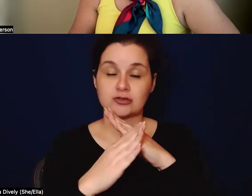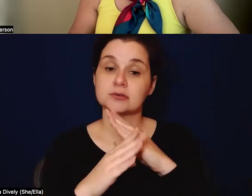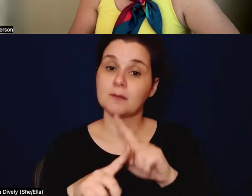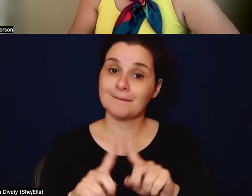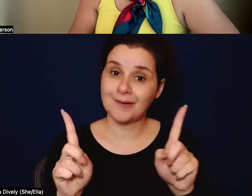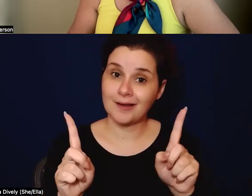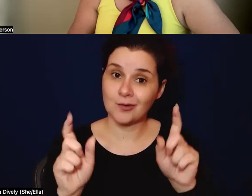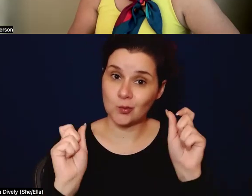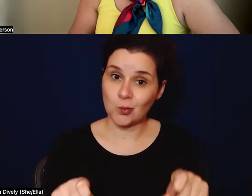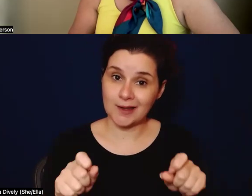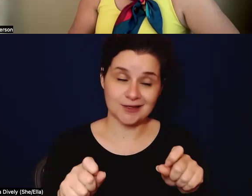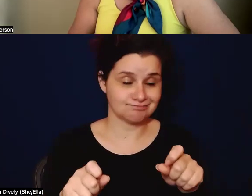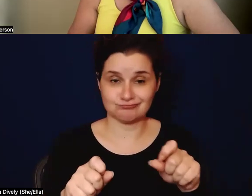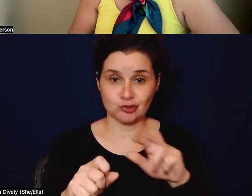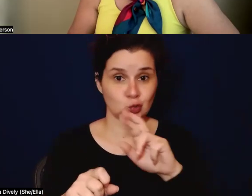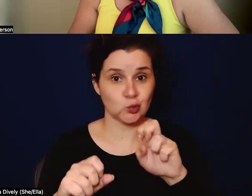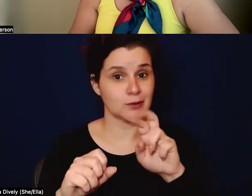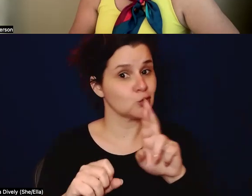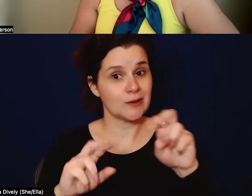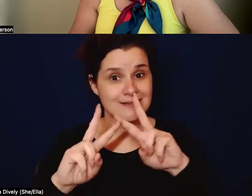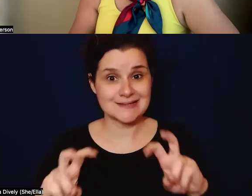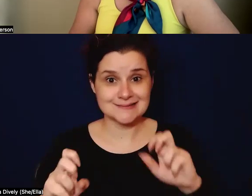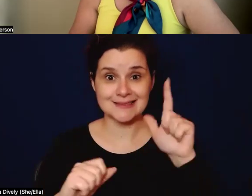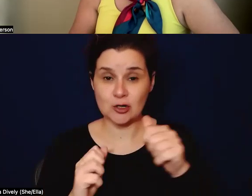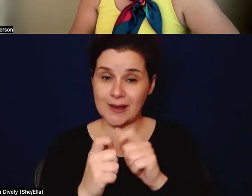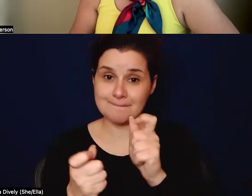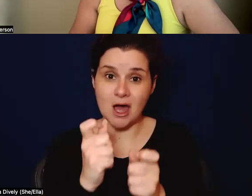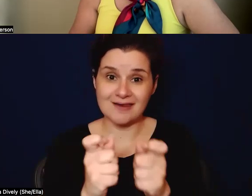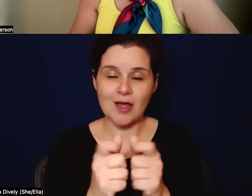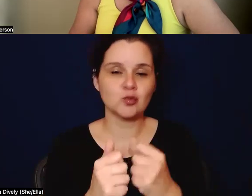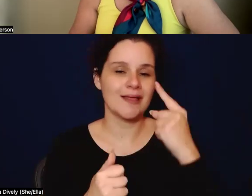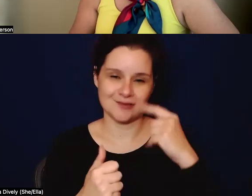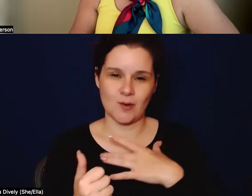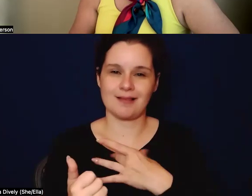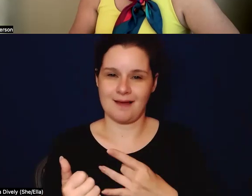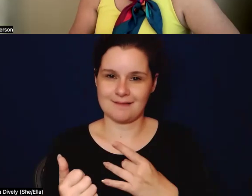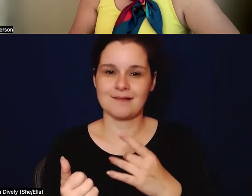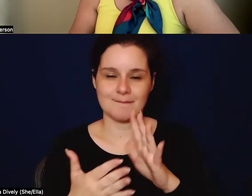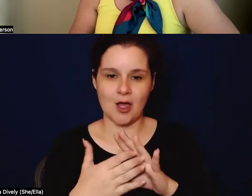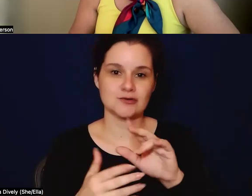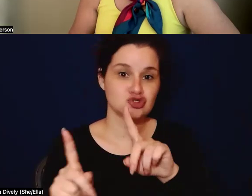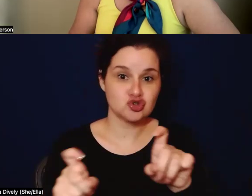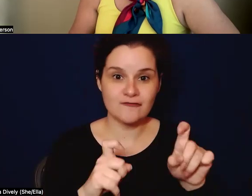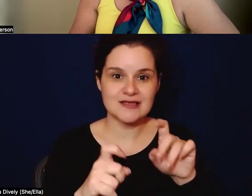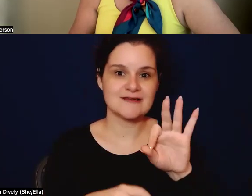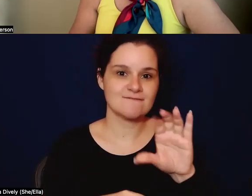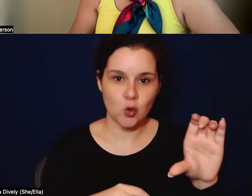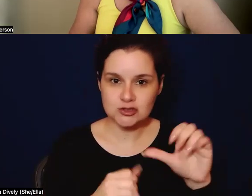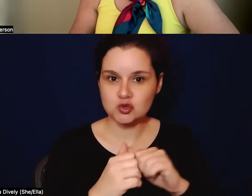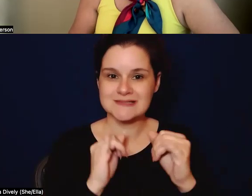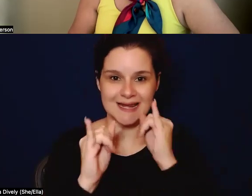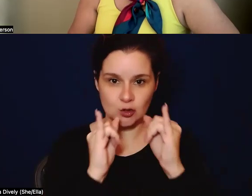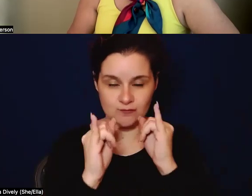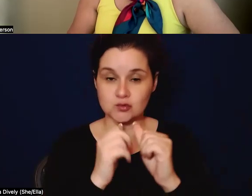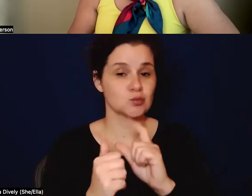reassess later. Like, so you can always modify those tools. I think that's what I like about things like surveys and focus groups and interviews. Like